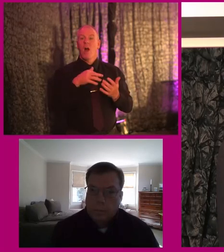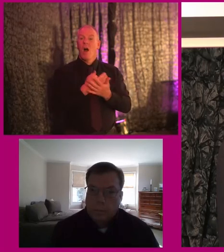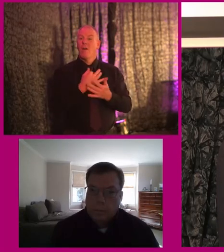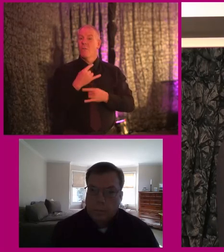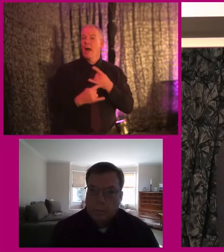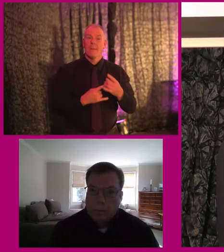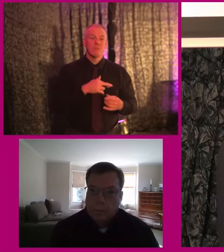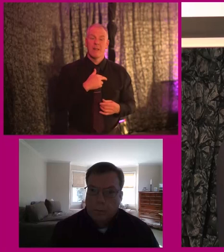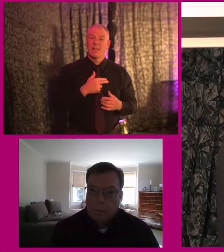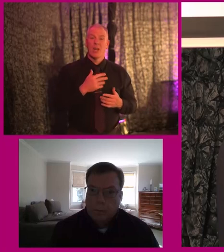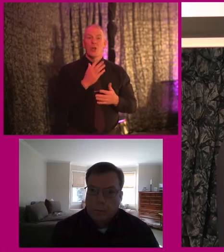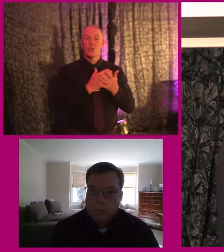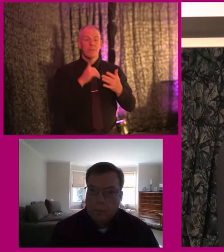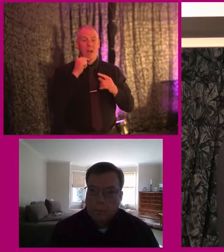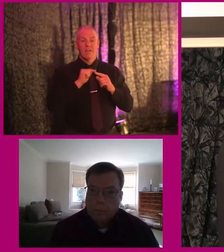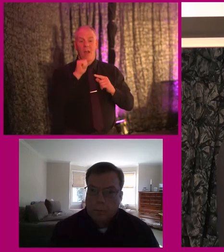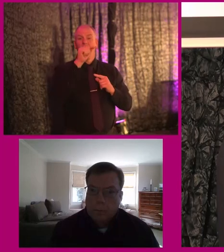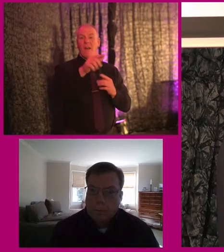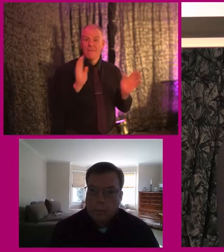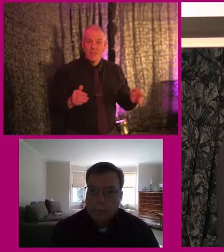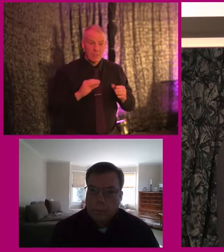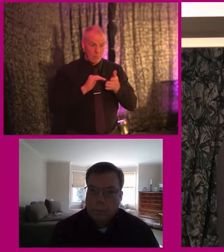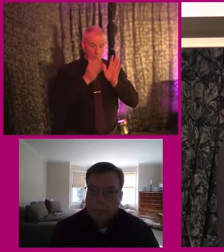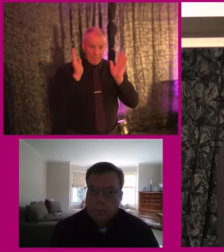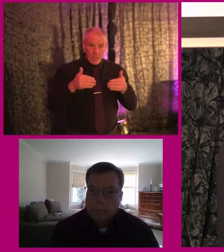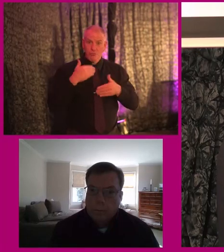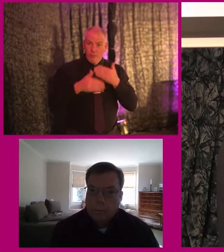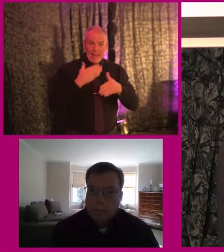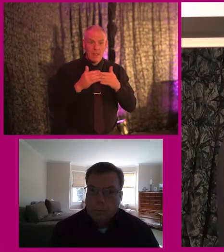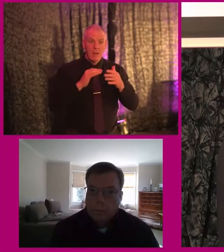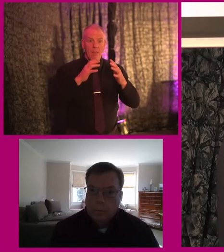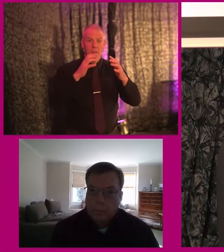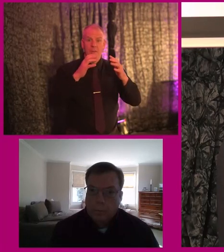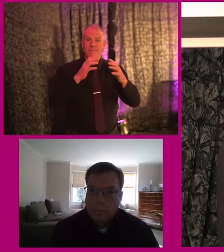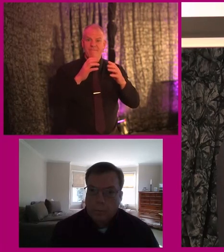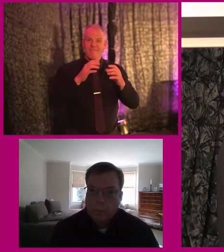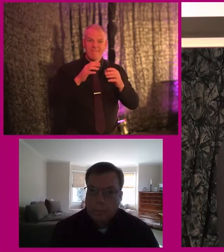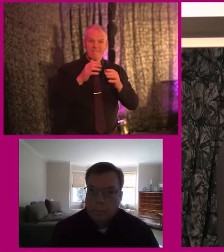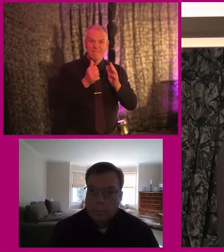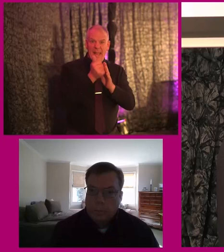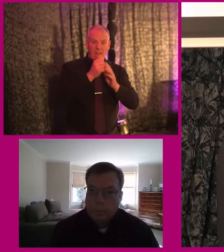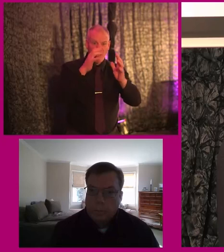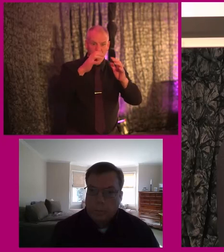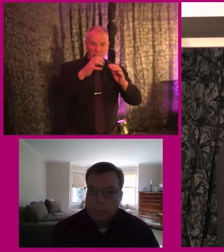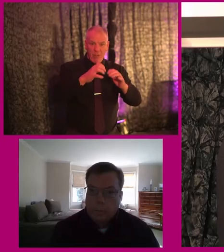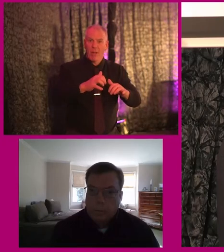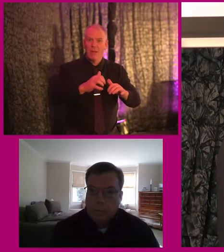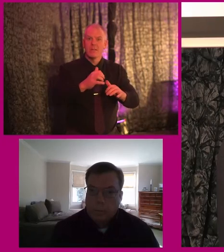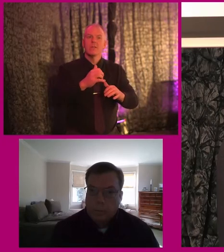have are, you know, down the line a little bit. So I think ongoing engagement, not just at the start of a program or designing something